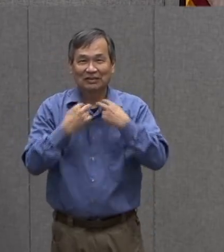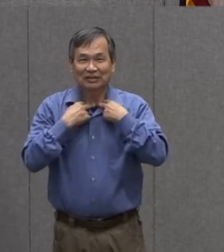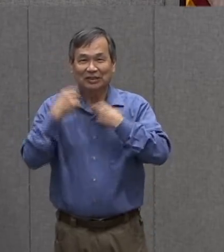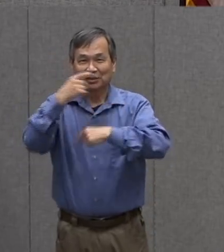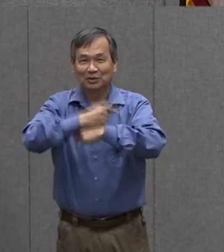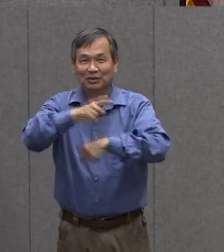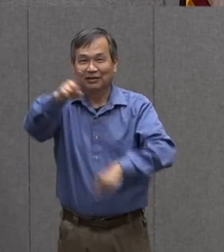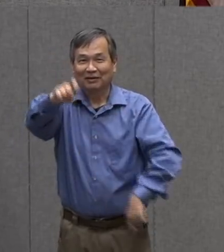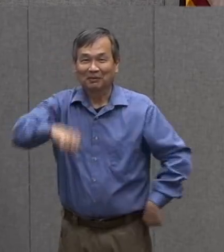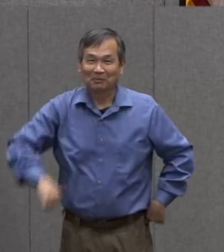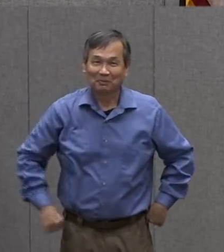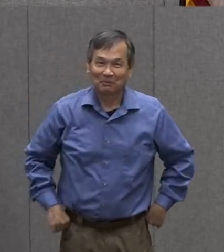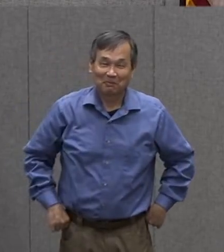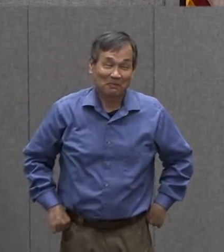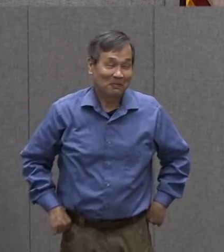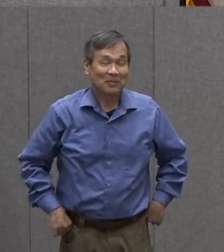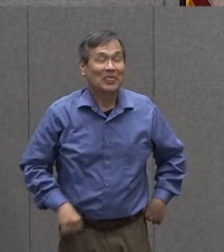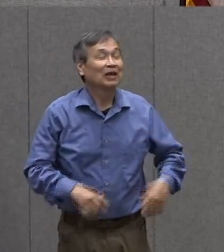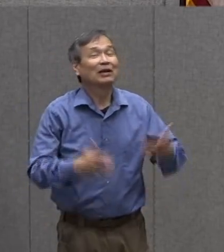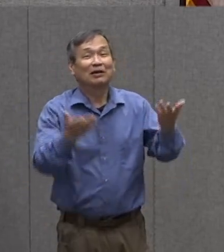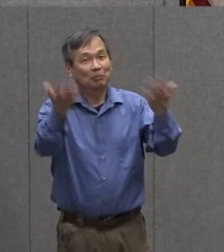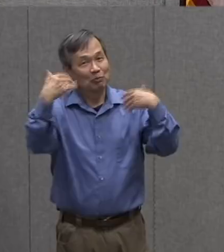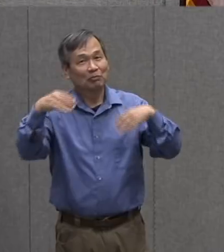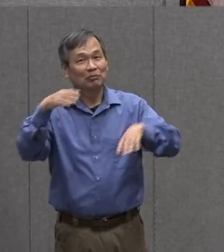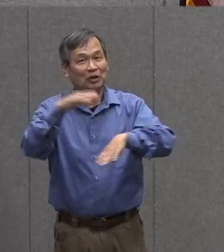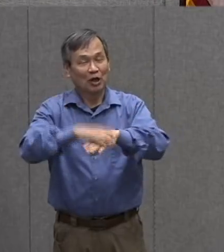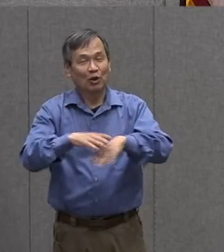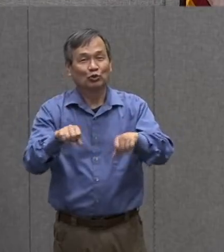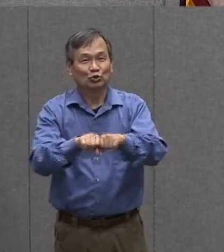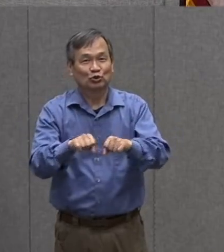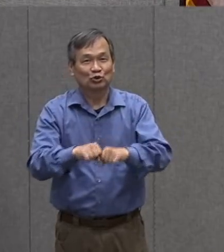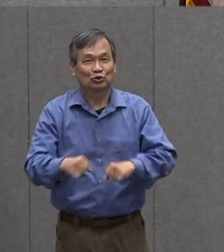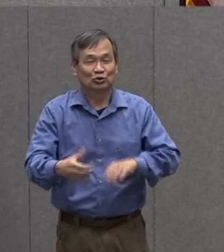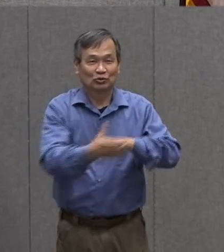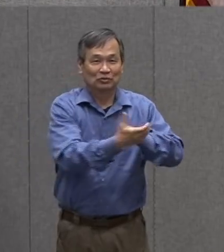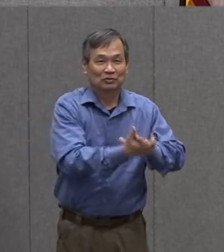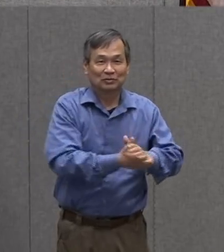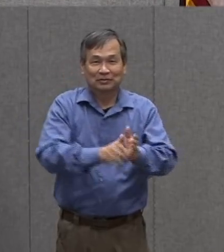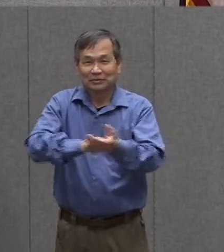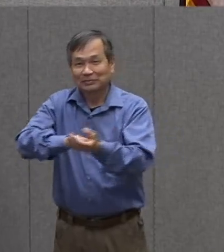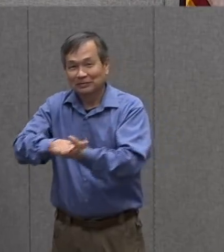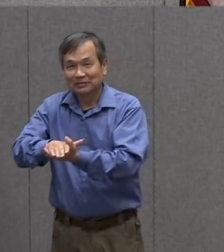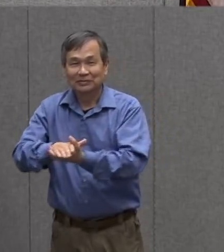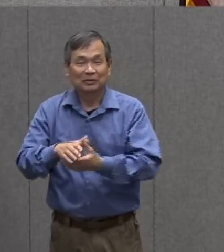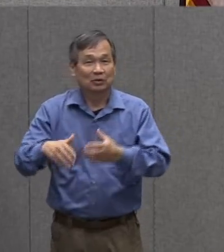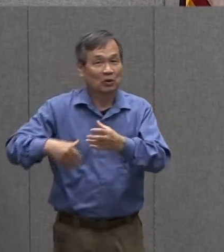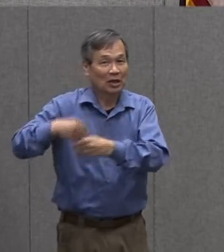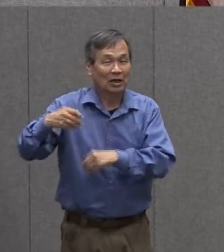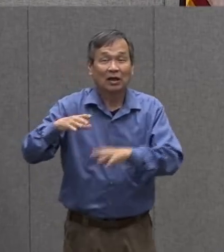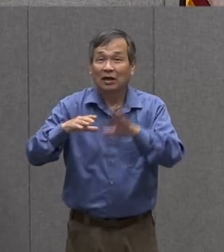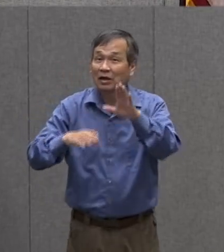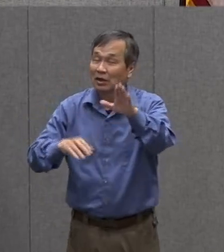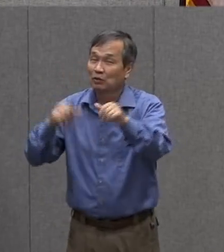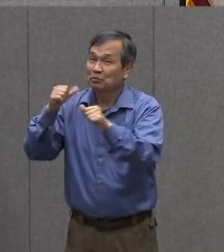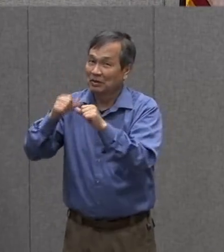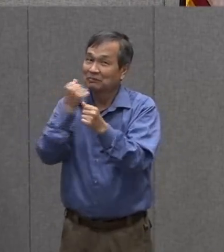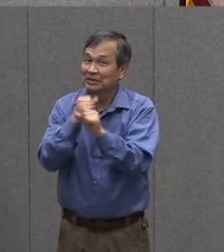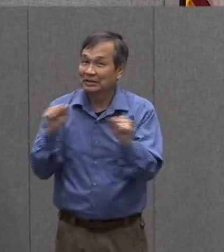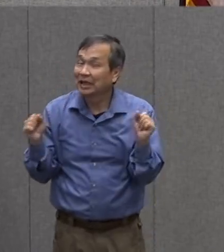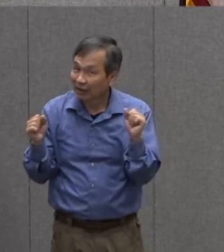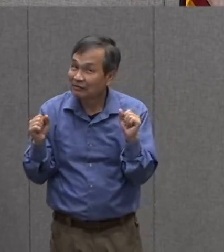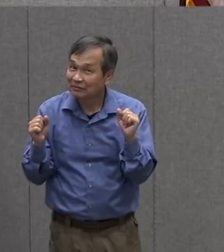get your shoes on and let's go outside for a few minutes remember when you go outside you want to stay safe